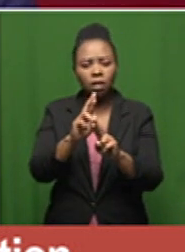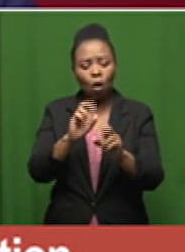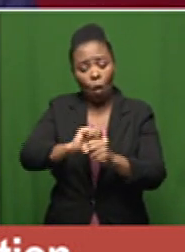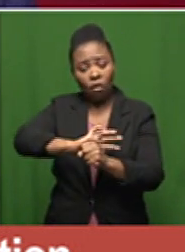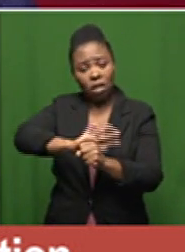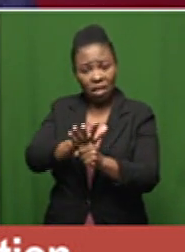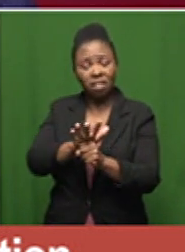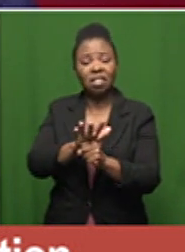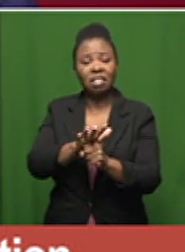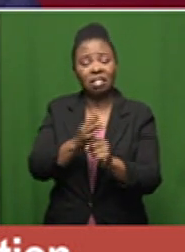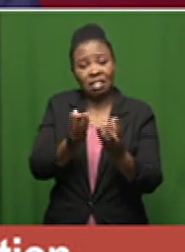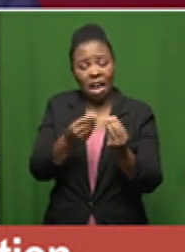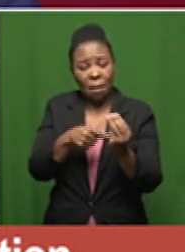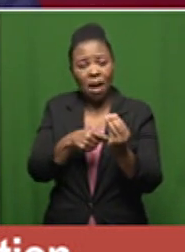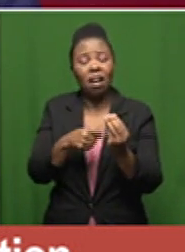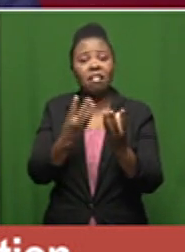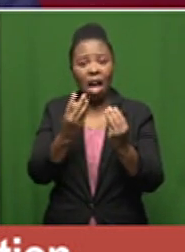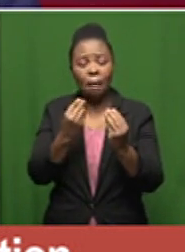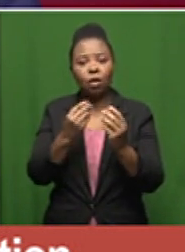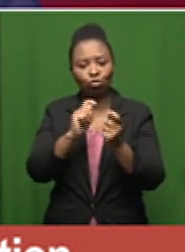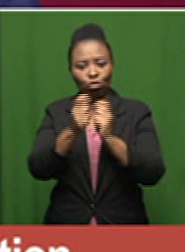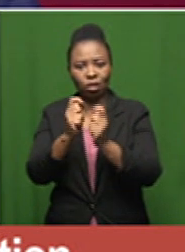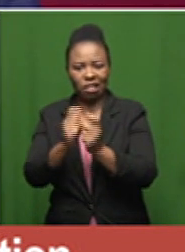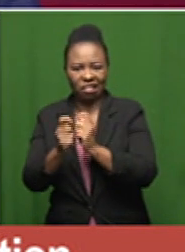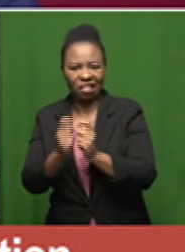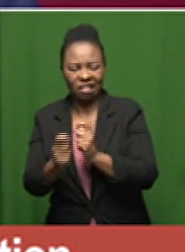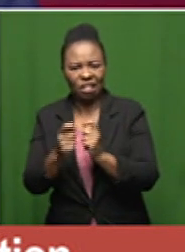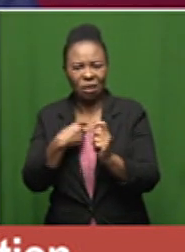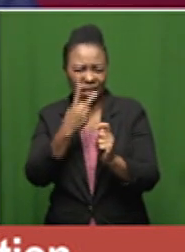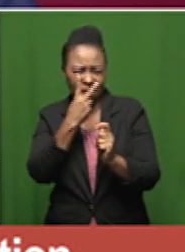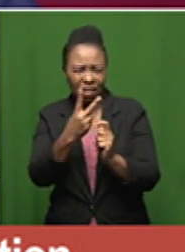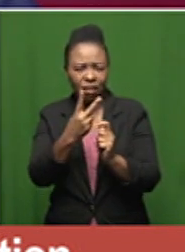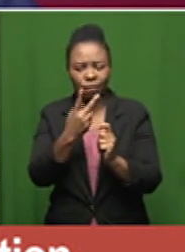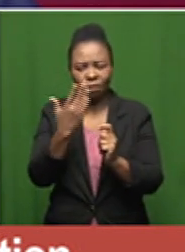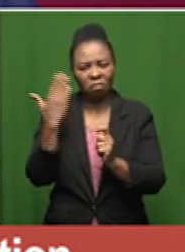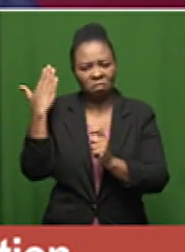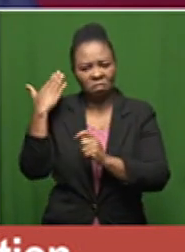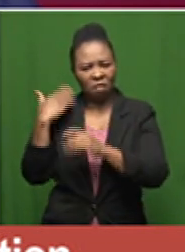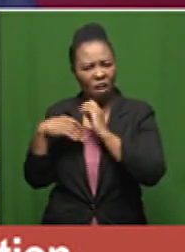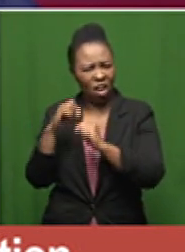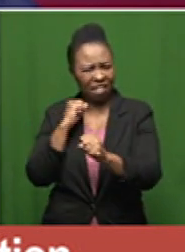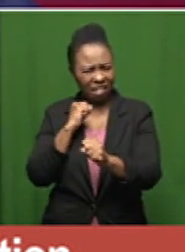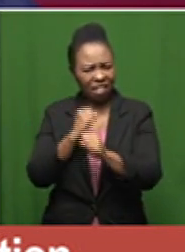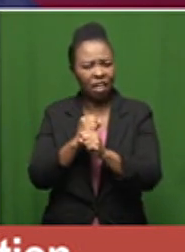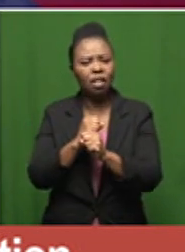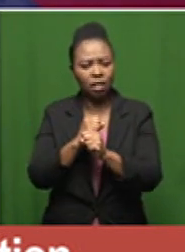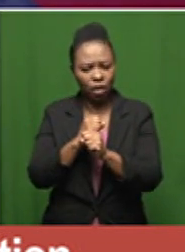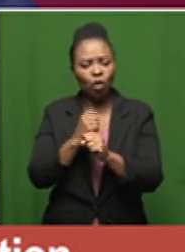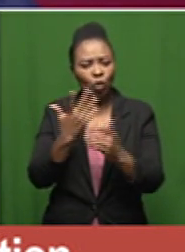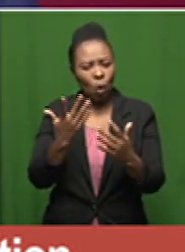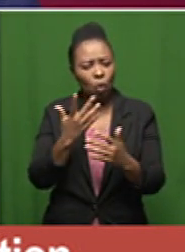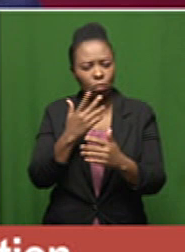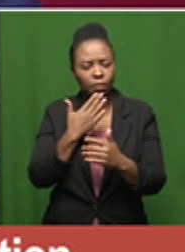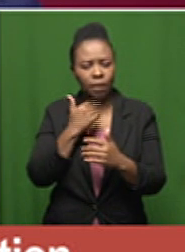the numbers can change and sometimes they do significantly as you've been seeing over the past year so just please bear that in